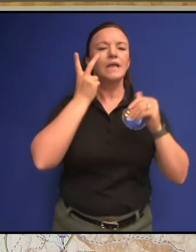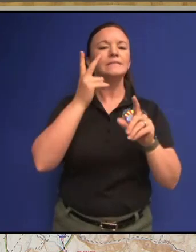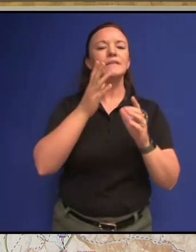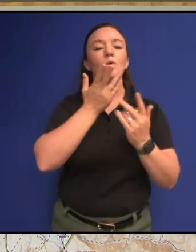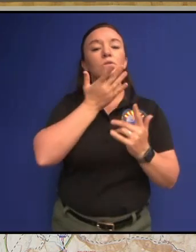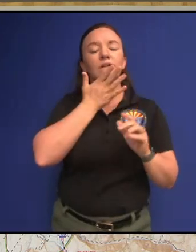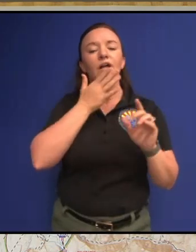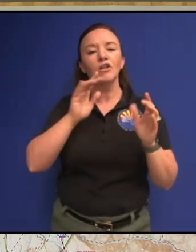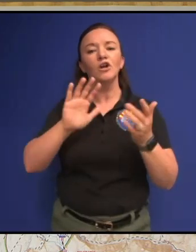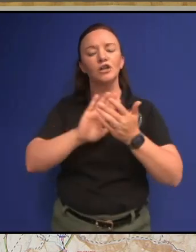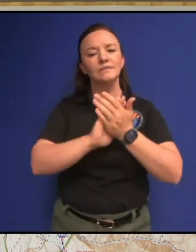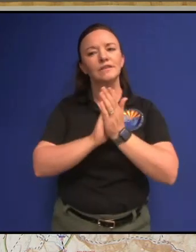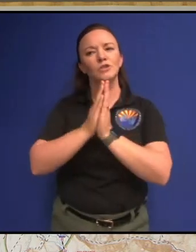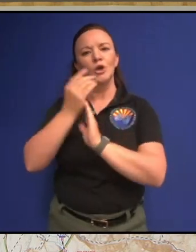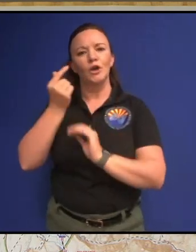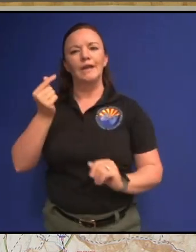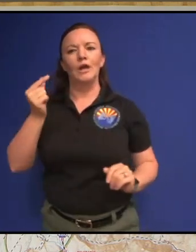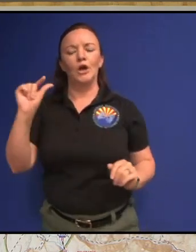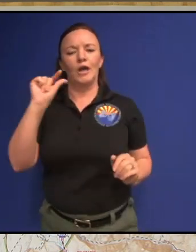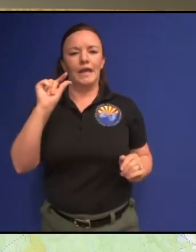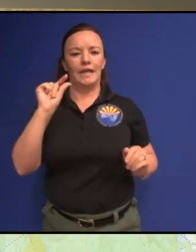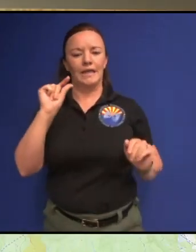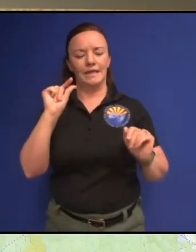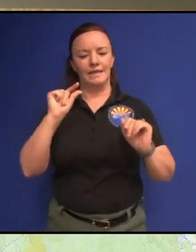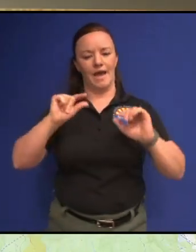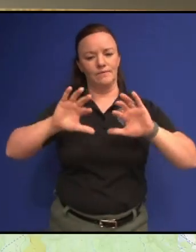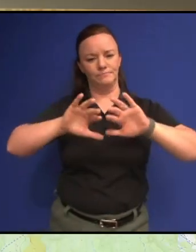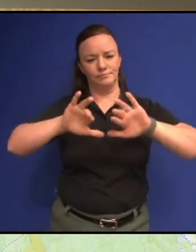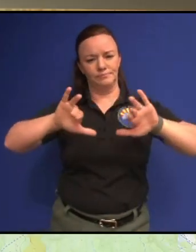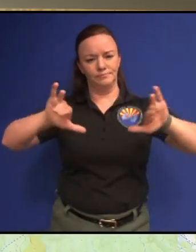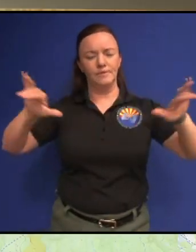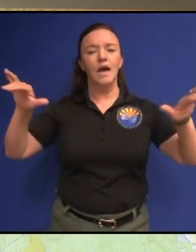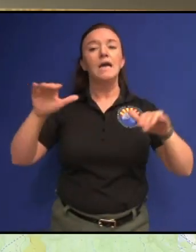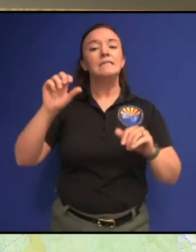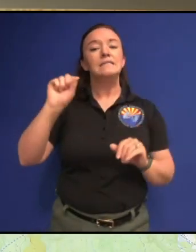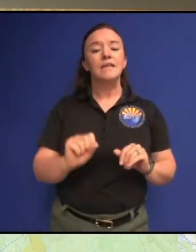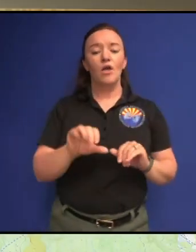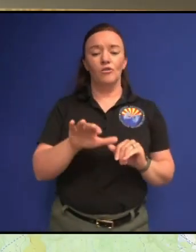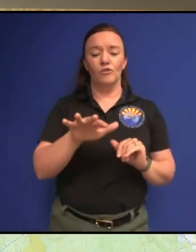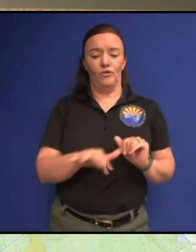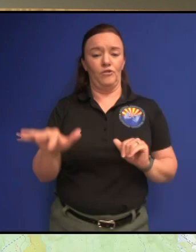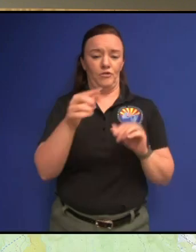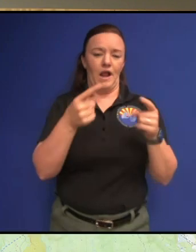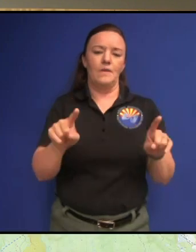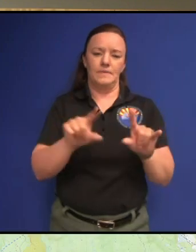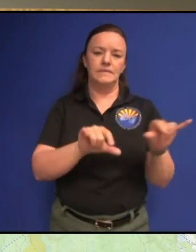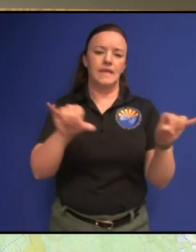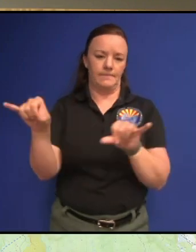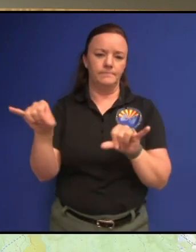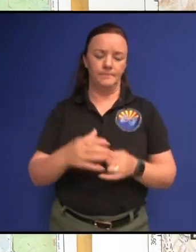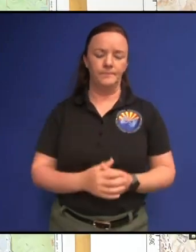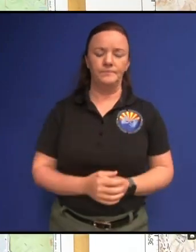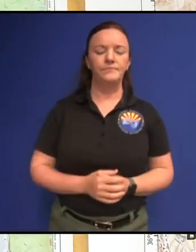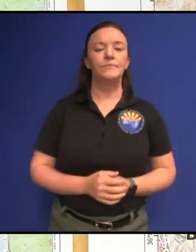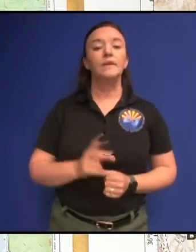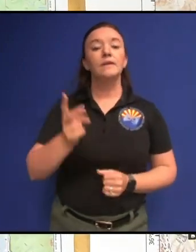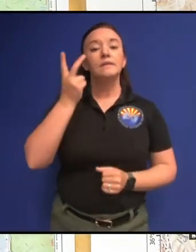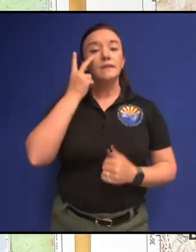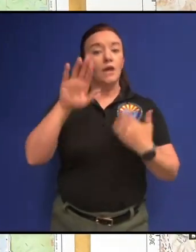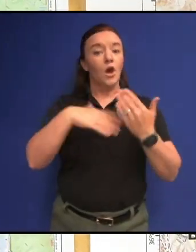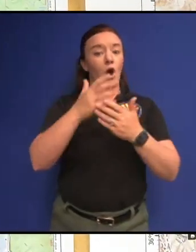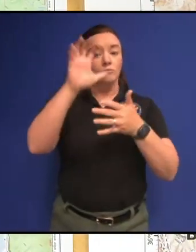green up and out and then on the southern end the same thing and then once you see all this stuff green